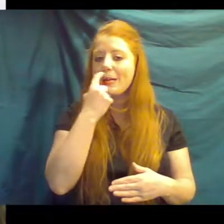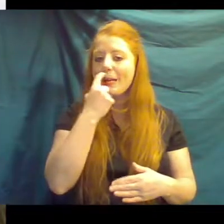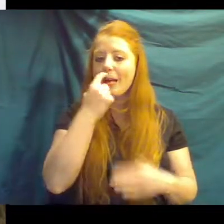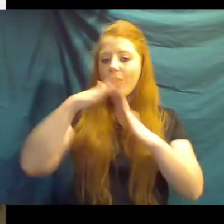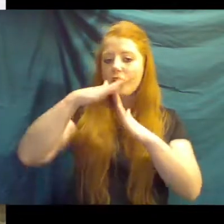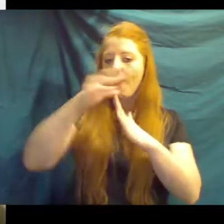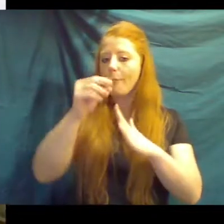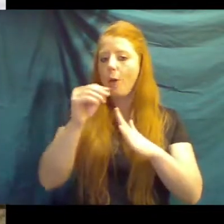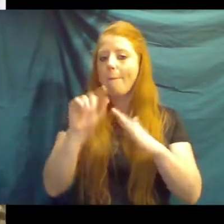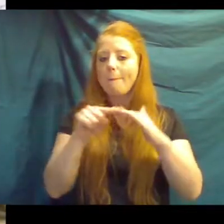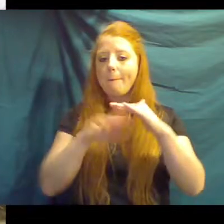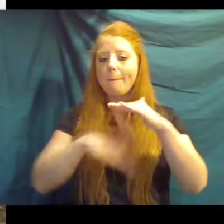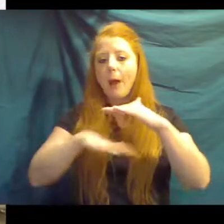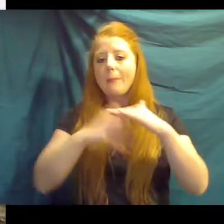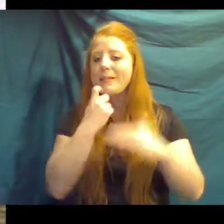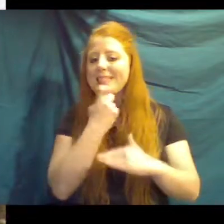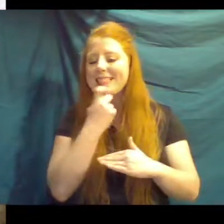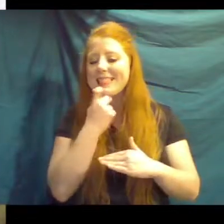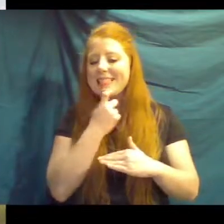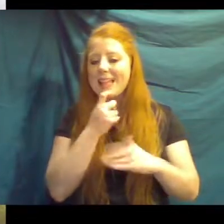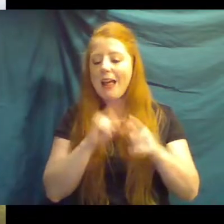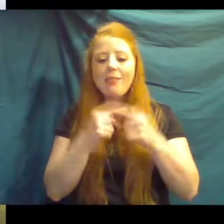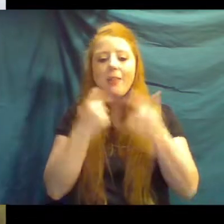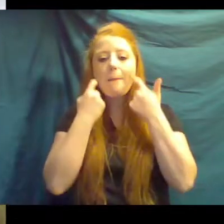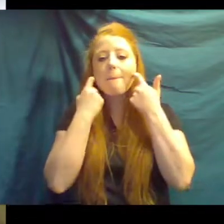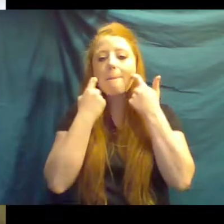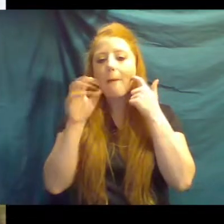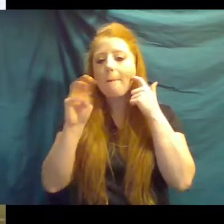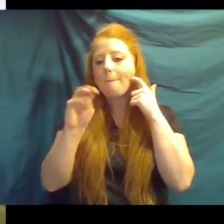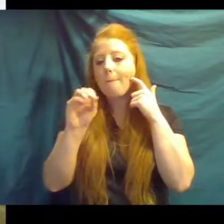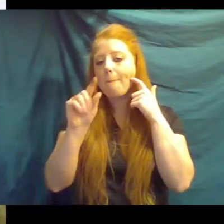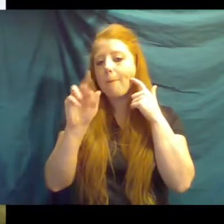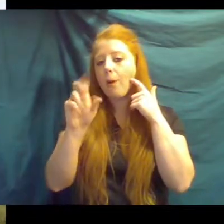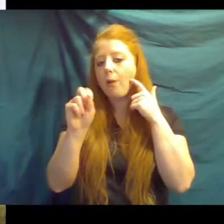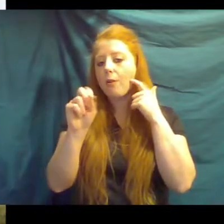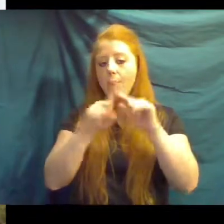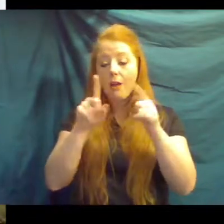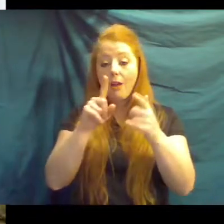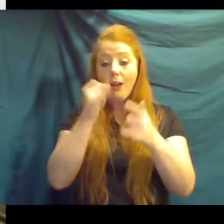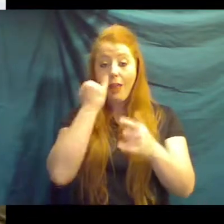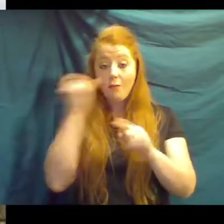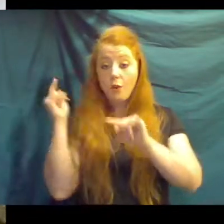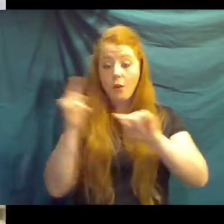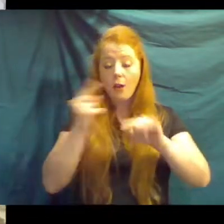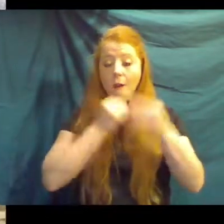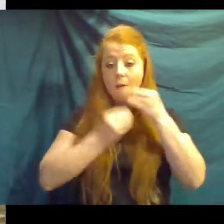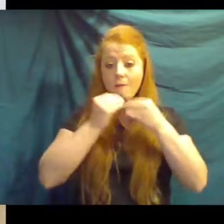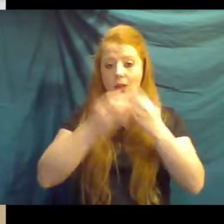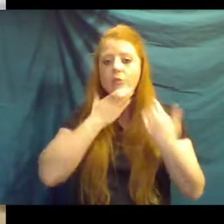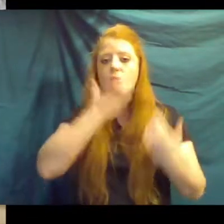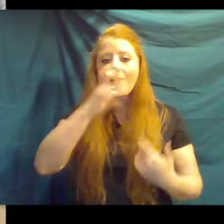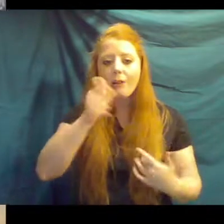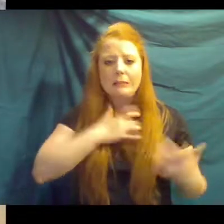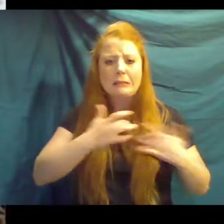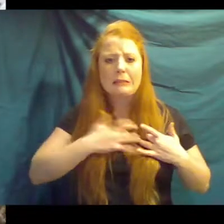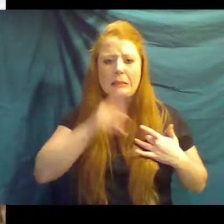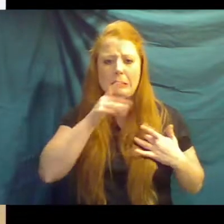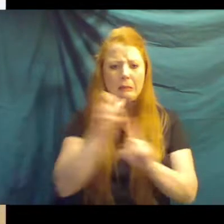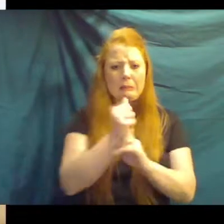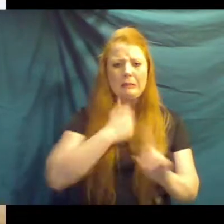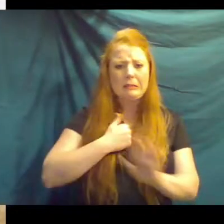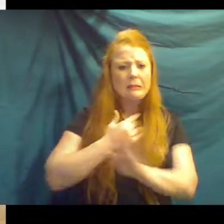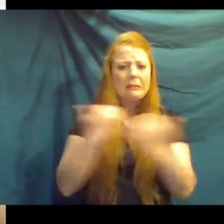you. And then in the back, they do have molars. But that's why we say if you come feed the giraffe here at the zoo, you don't have to worry about them